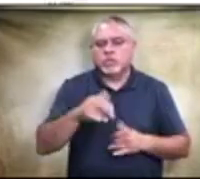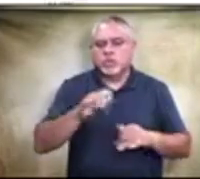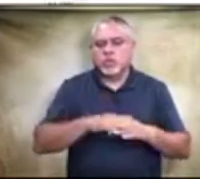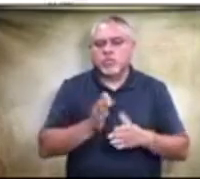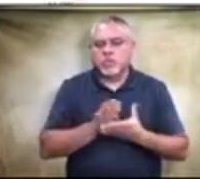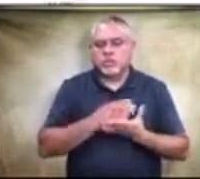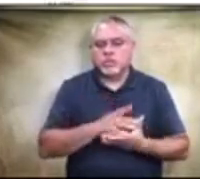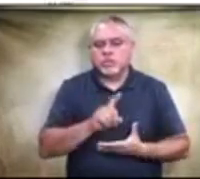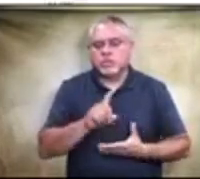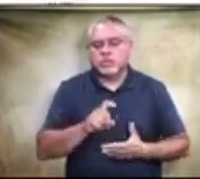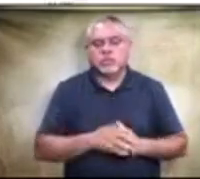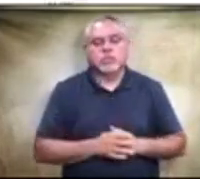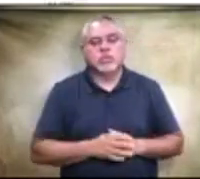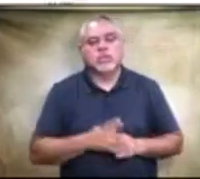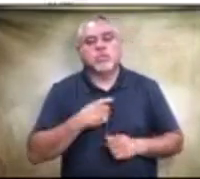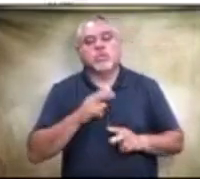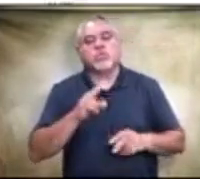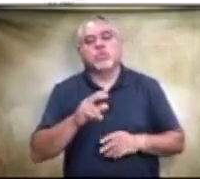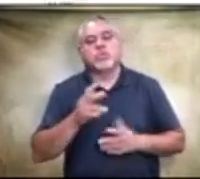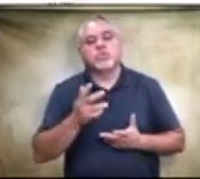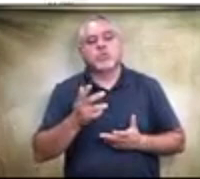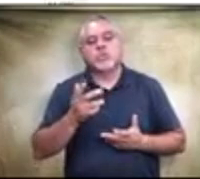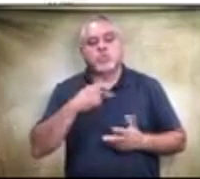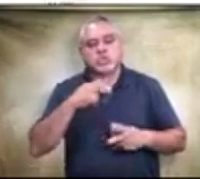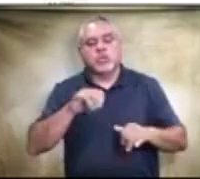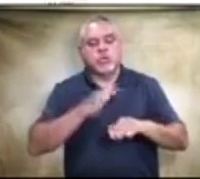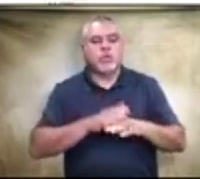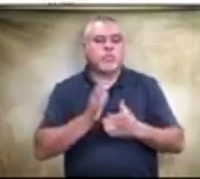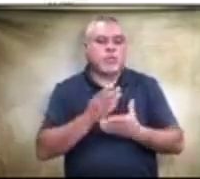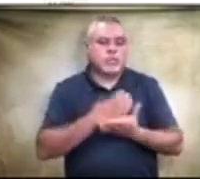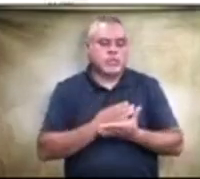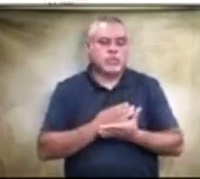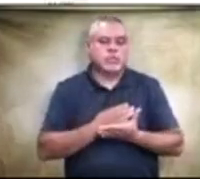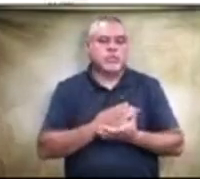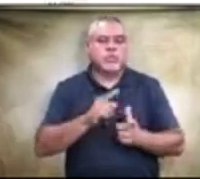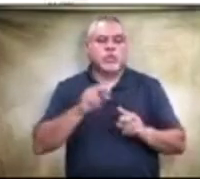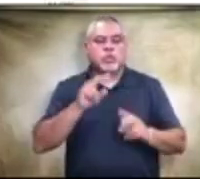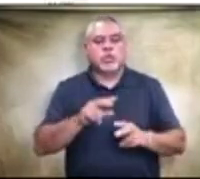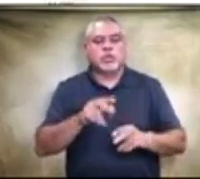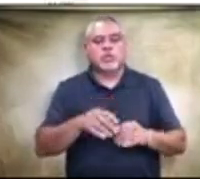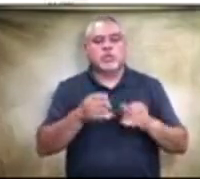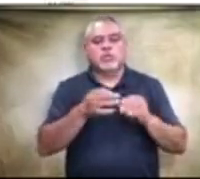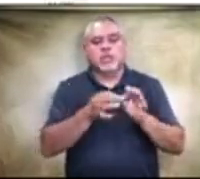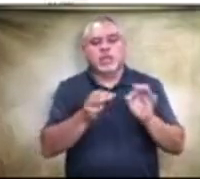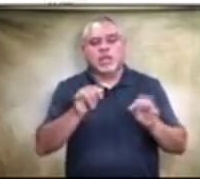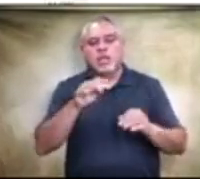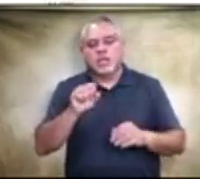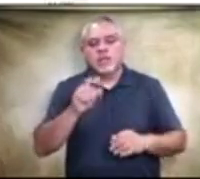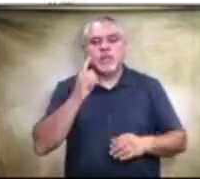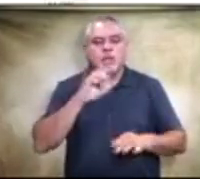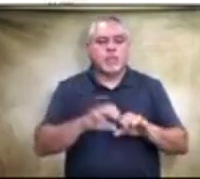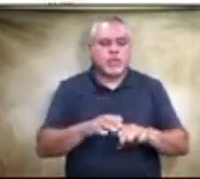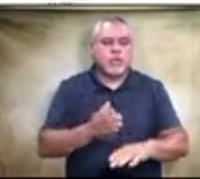So when we're looking at, we're, we're still on budget. When we look at the line items like plumbing upgrades or restroom upgrades,